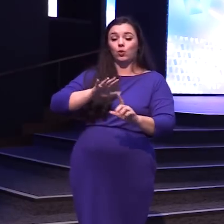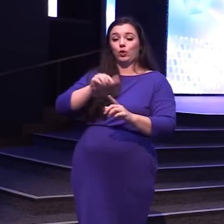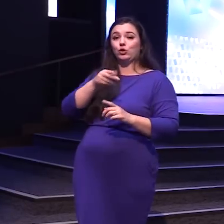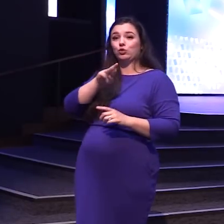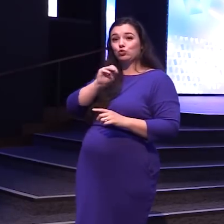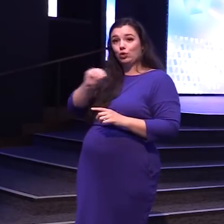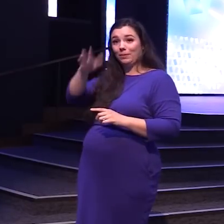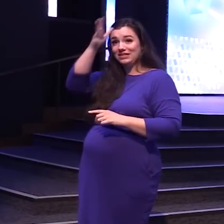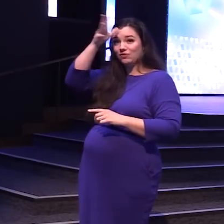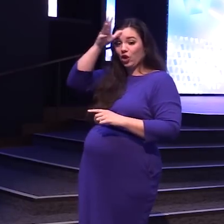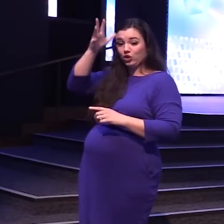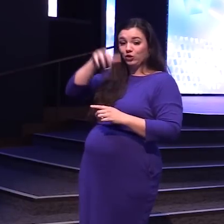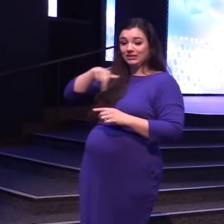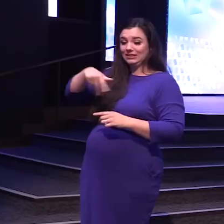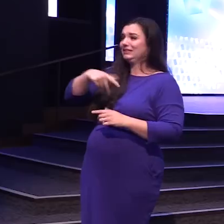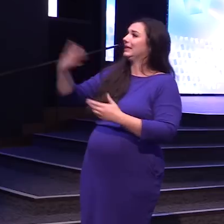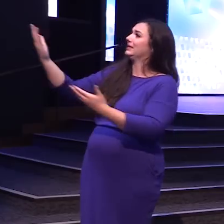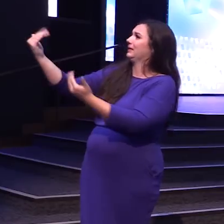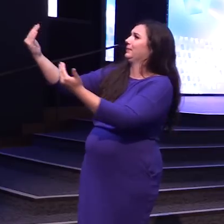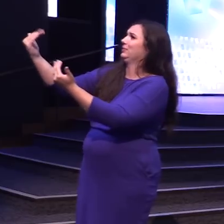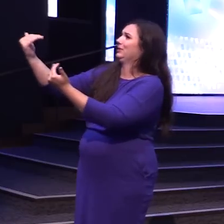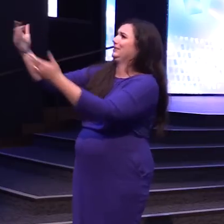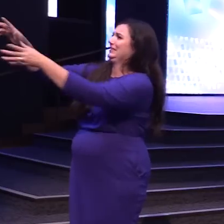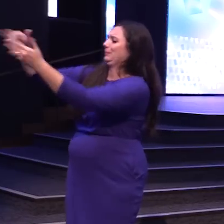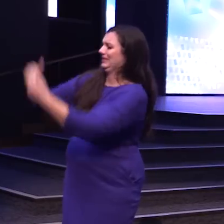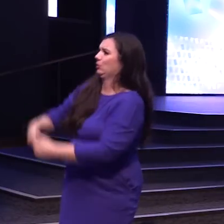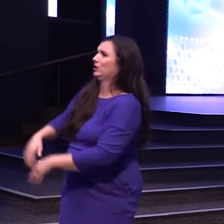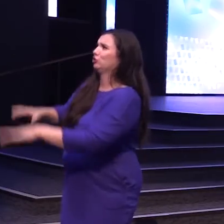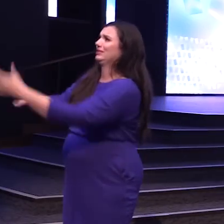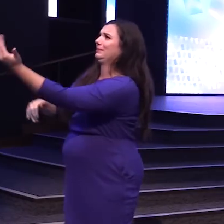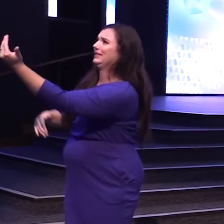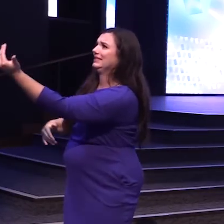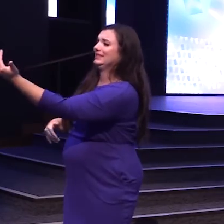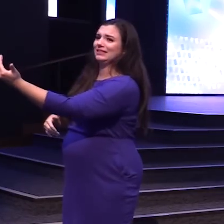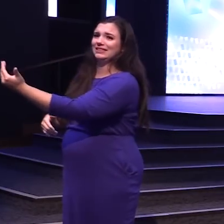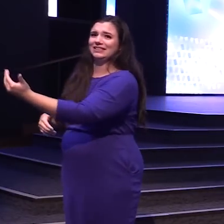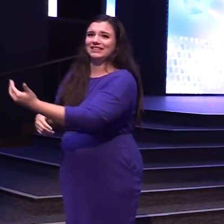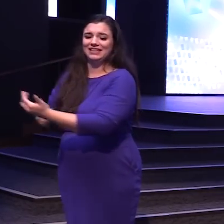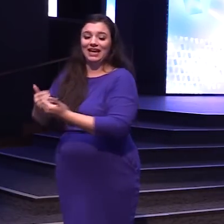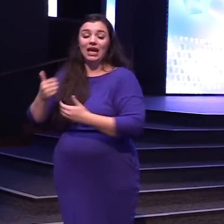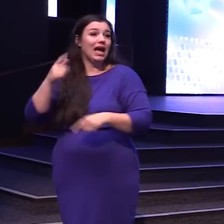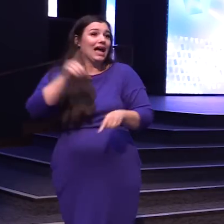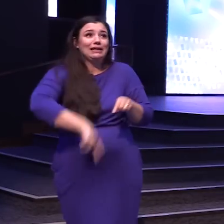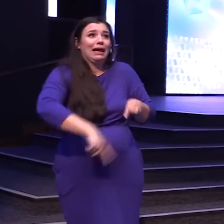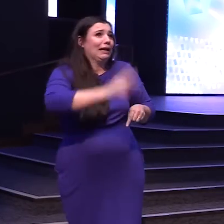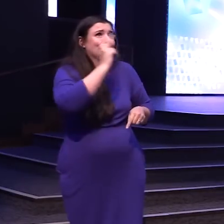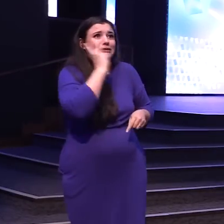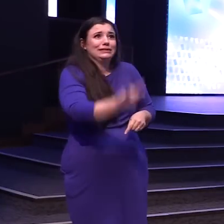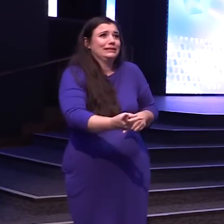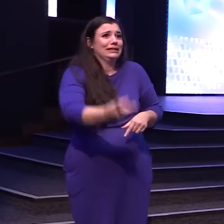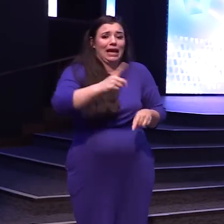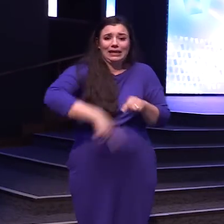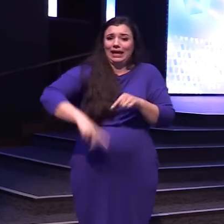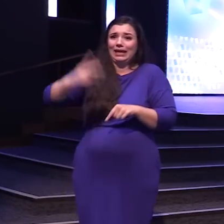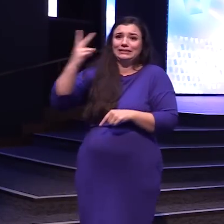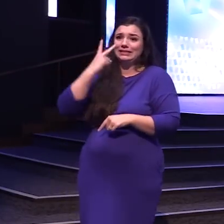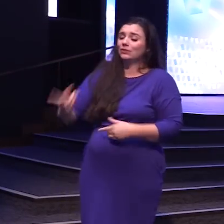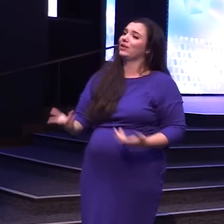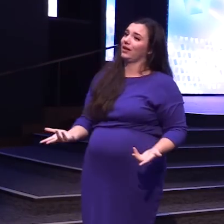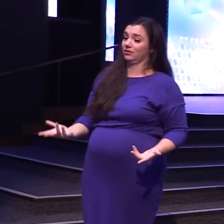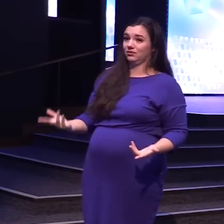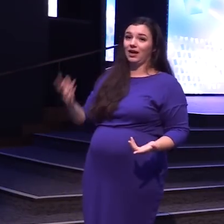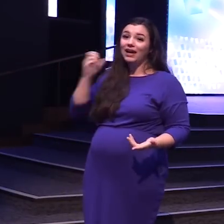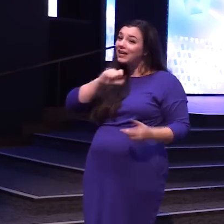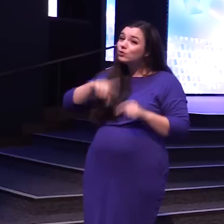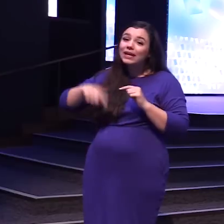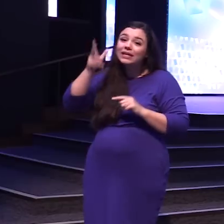running to the edge And he's like Come on Come on Come Come down Come down down here And he's like I can't see I can't see And we were like Well apparently You